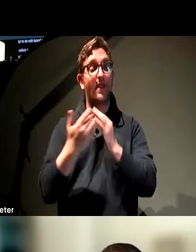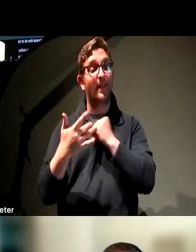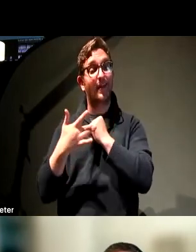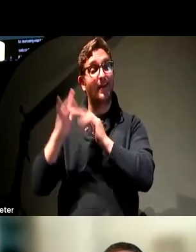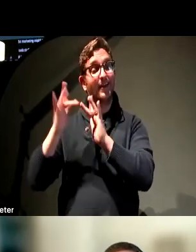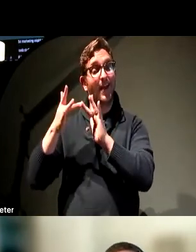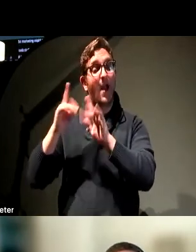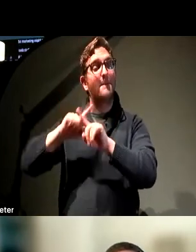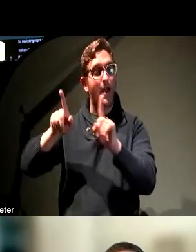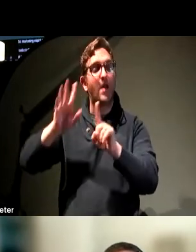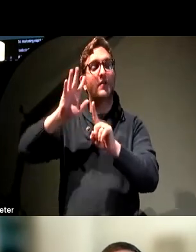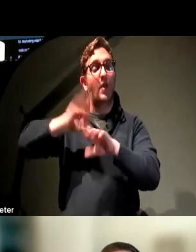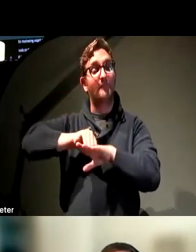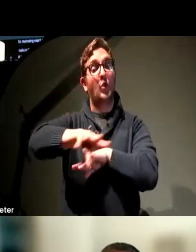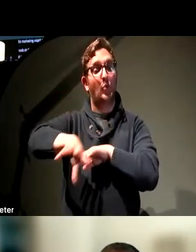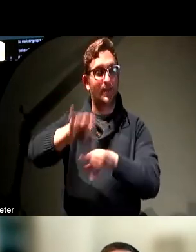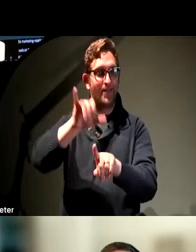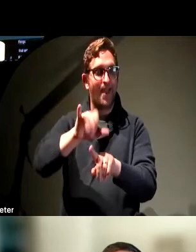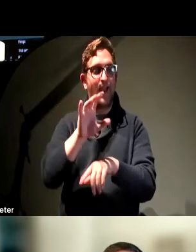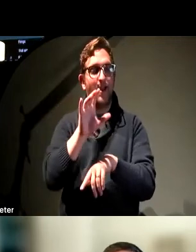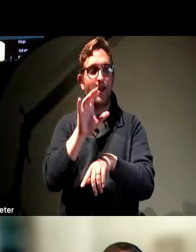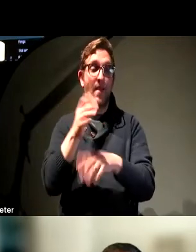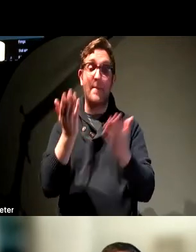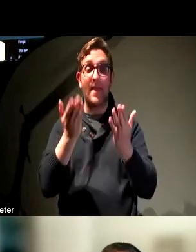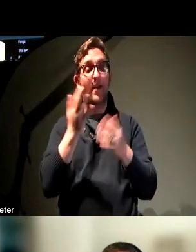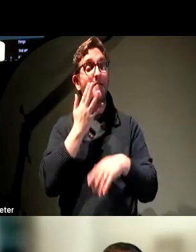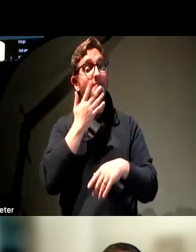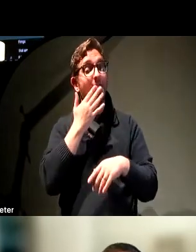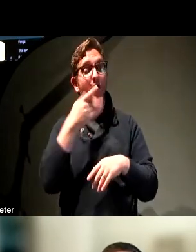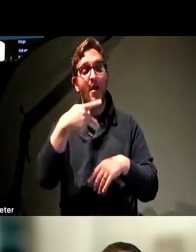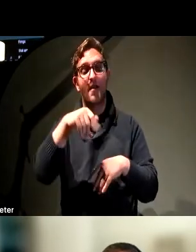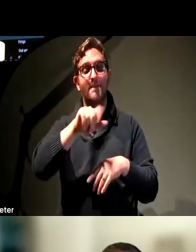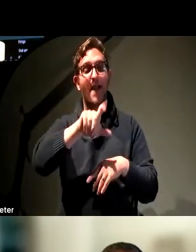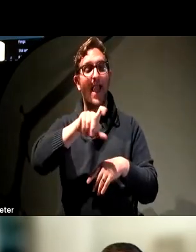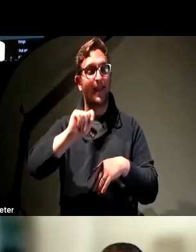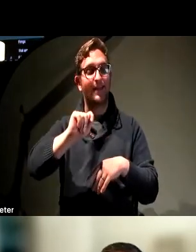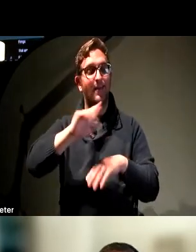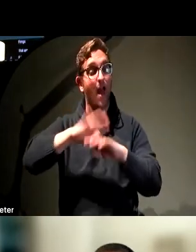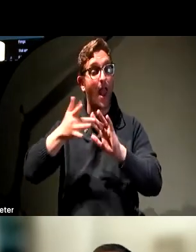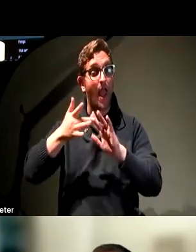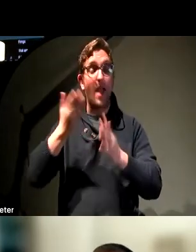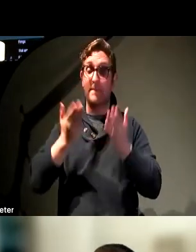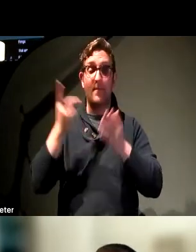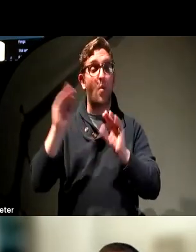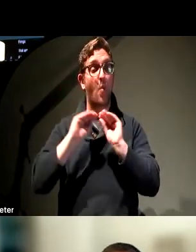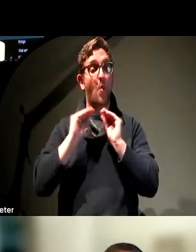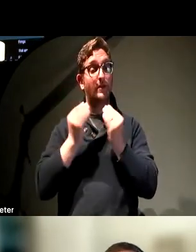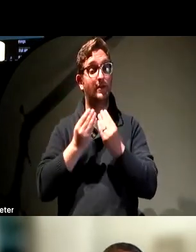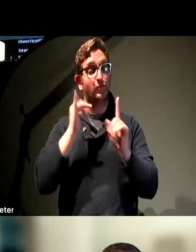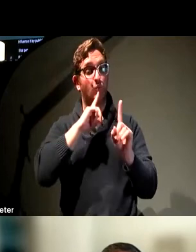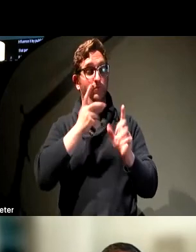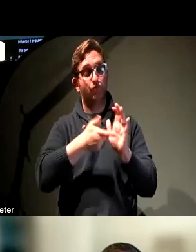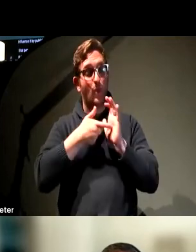influence it by publishing a color palette that people in the organization are either required or strongly suggested